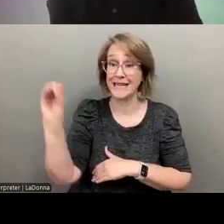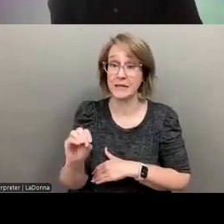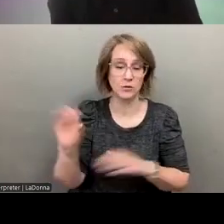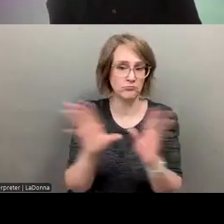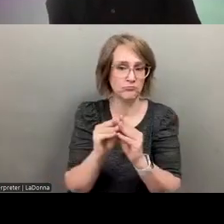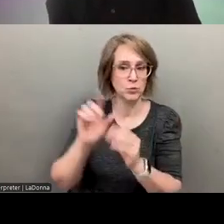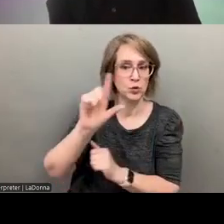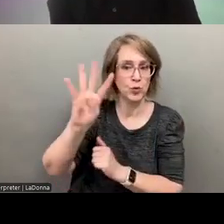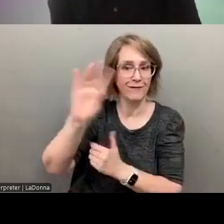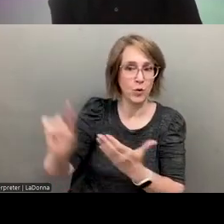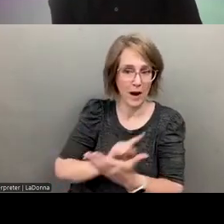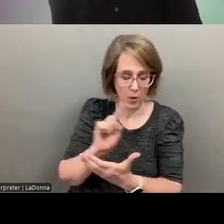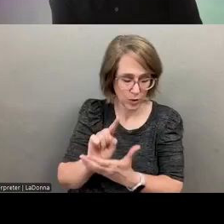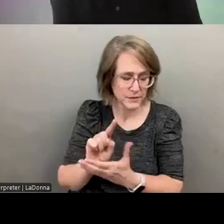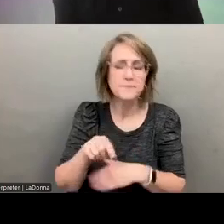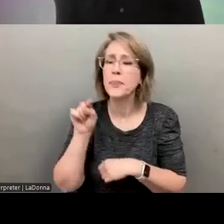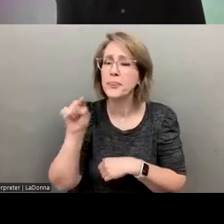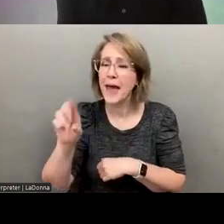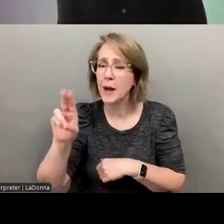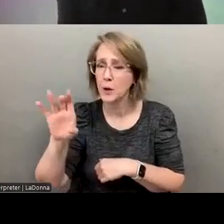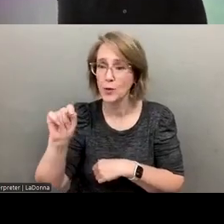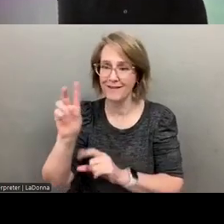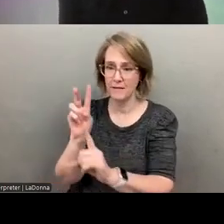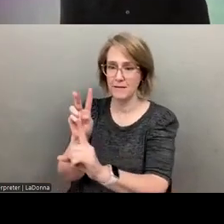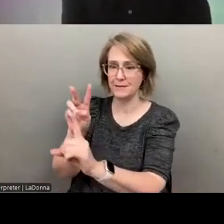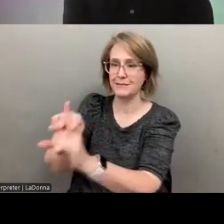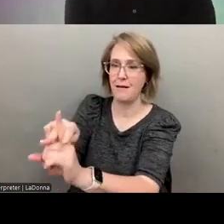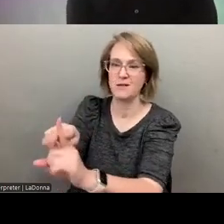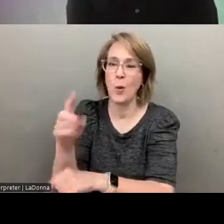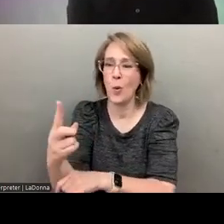that a unit is assigned to an incident, right?